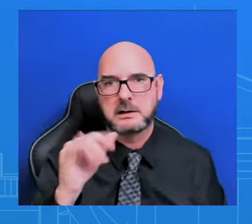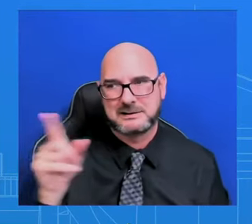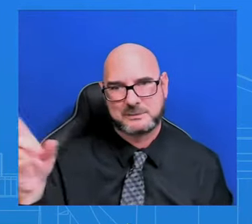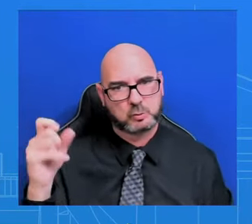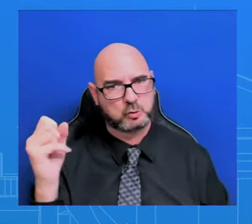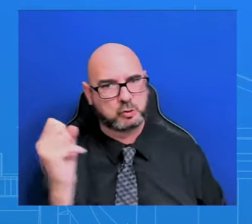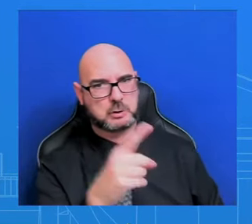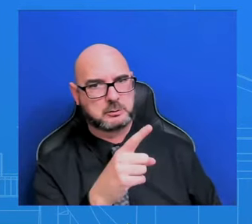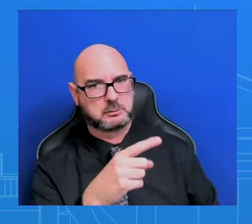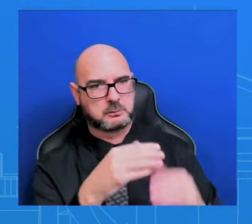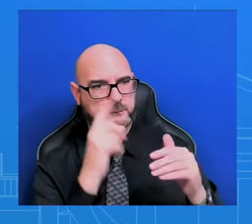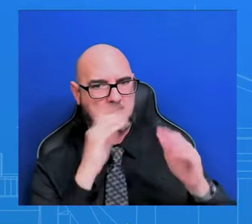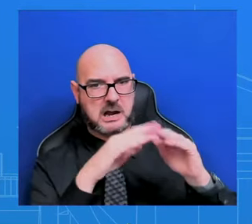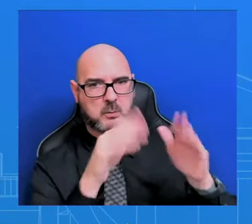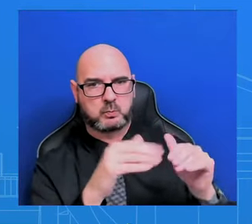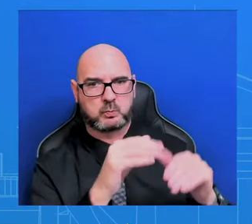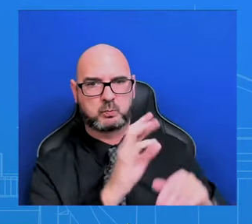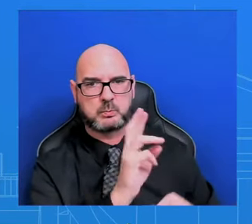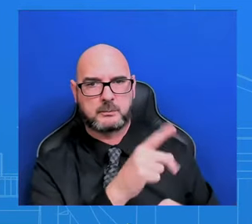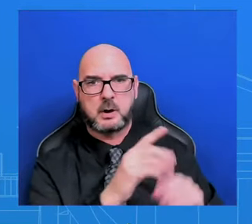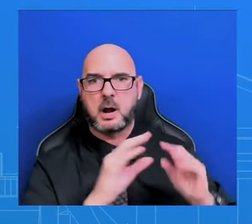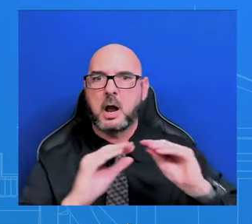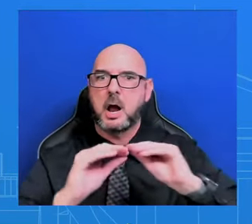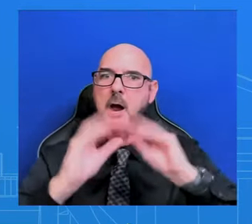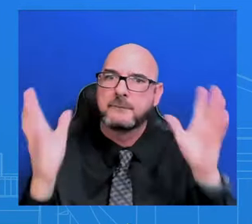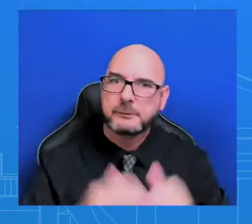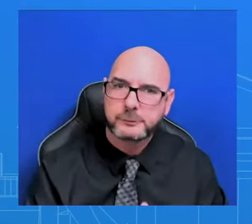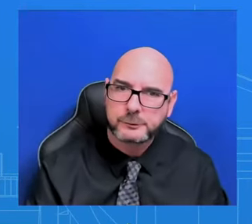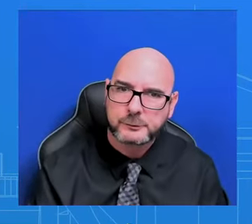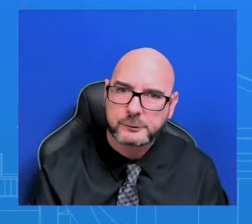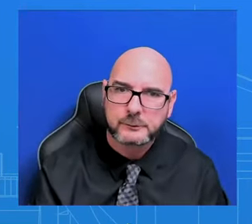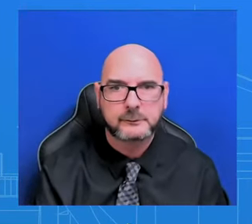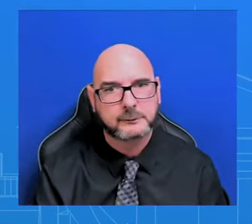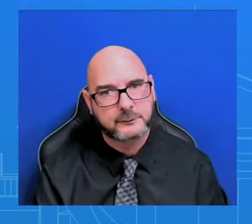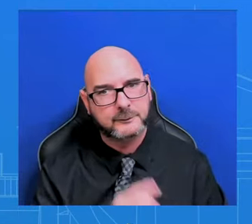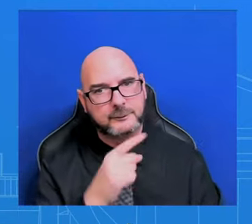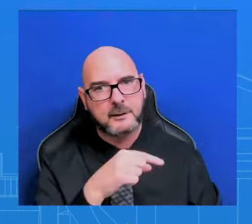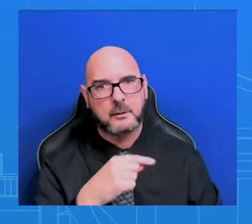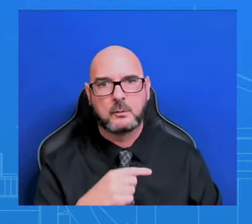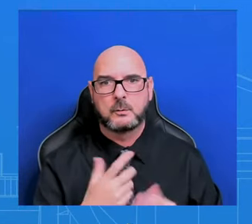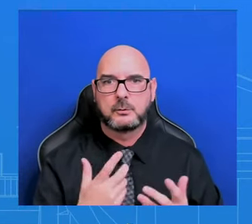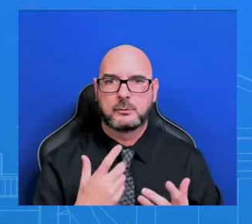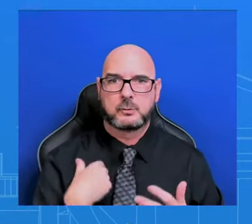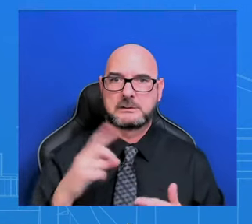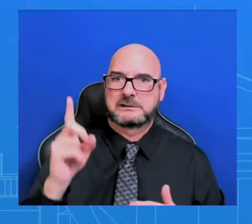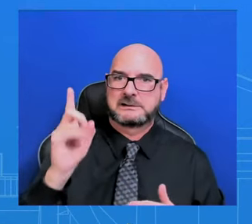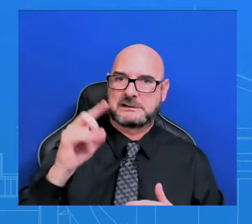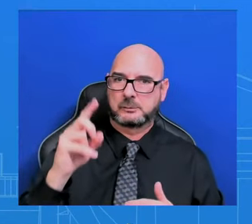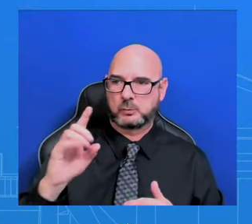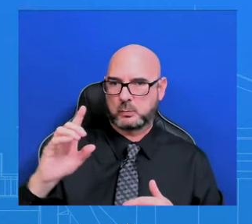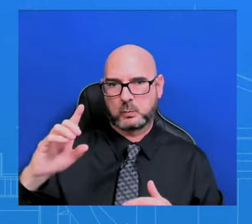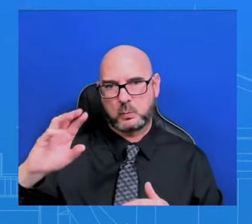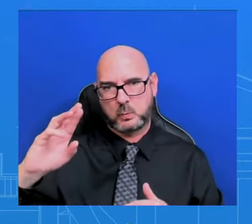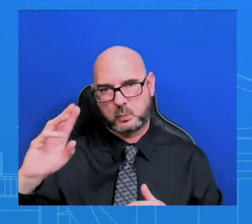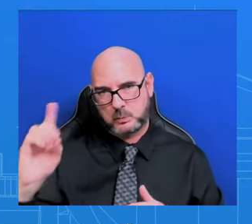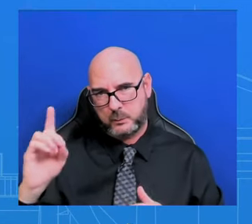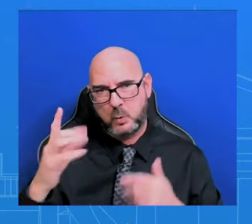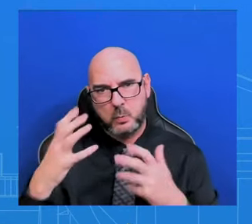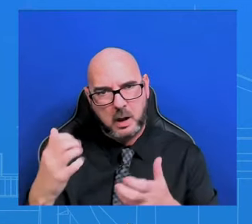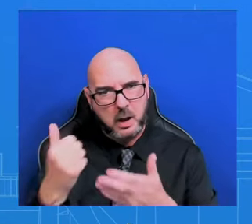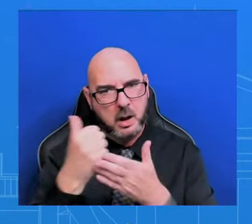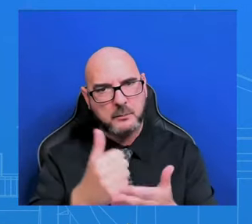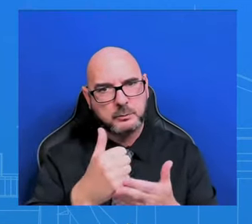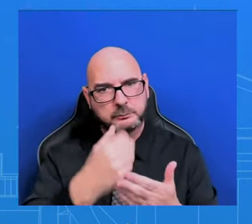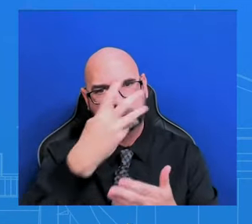the Senate and Democrats in the Senate, have proven that we actually want to work on this issue, on this broken system. And so, look,